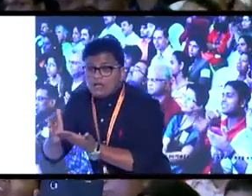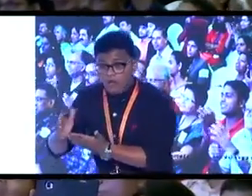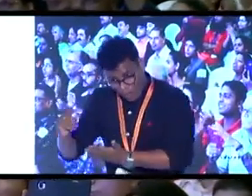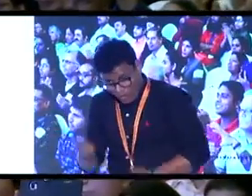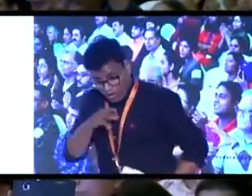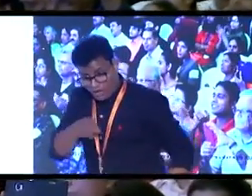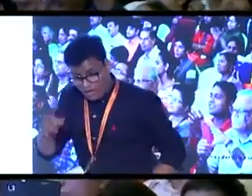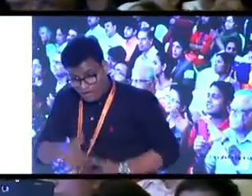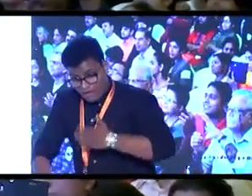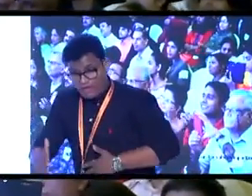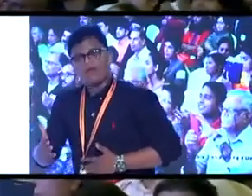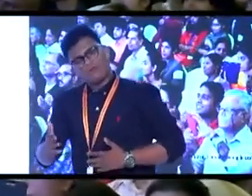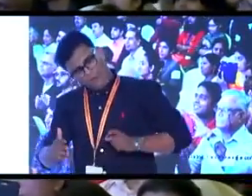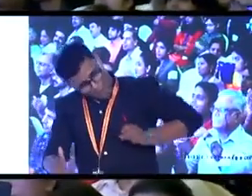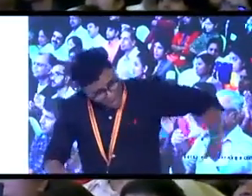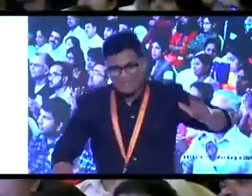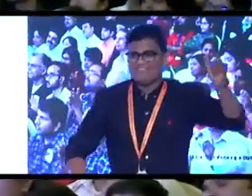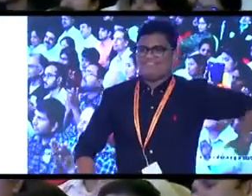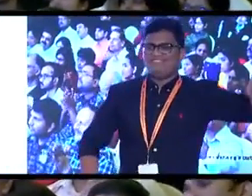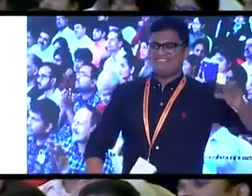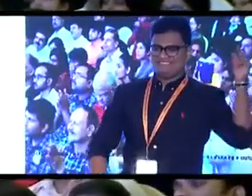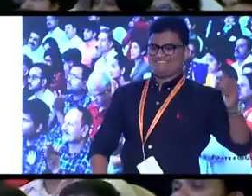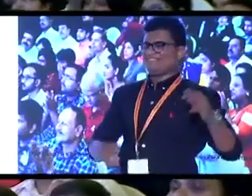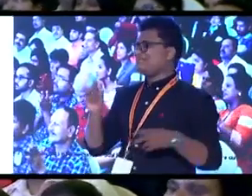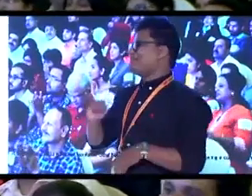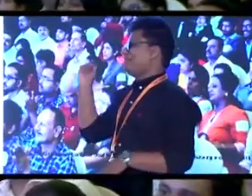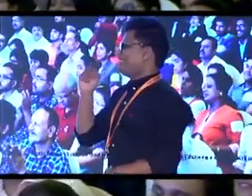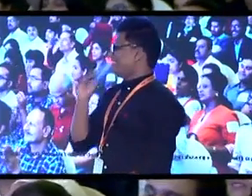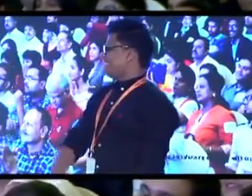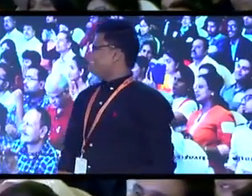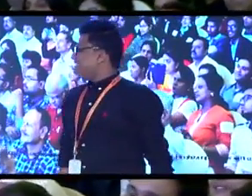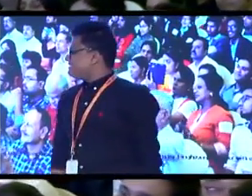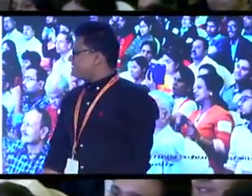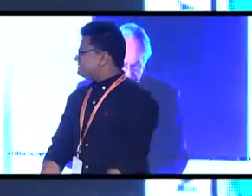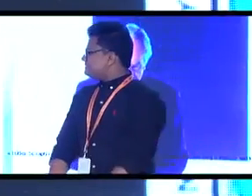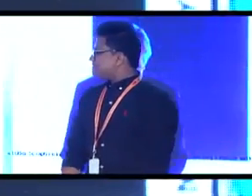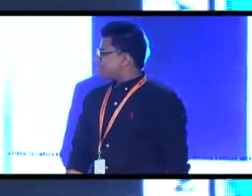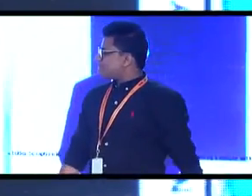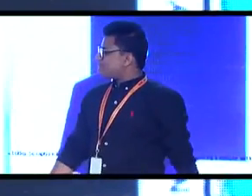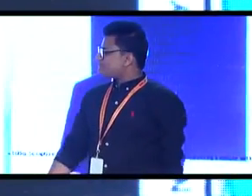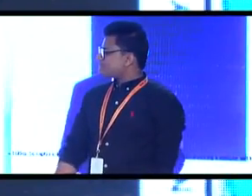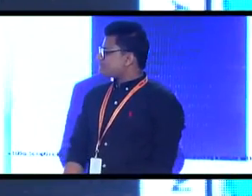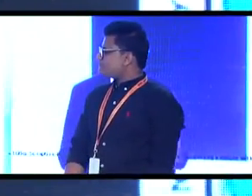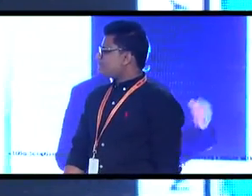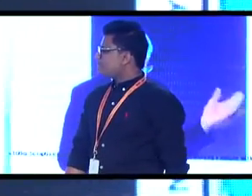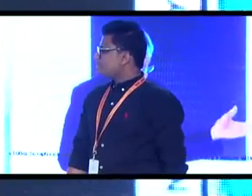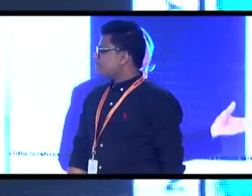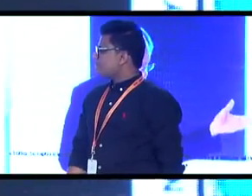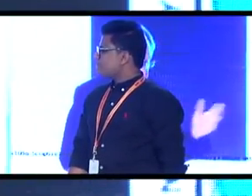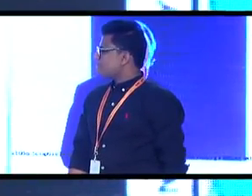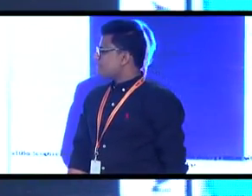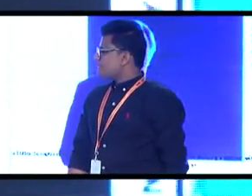And so I want to kind of close on this, and it has to do with what